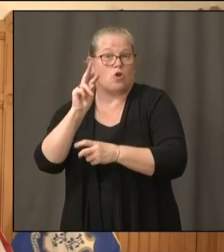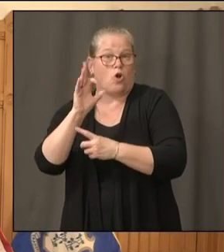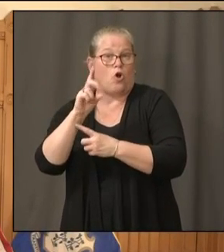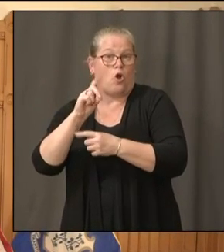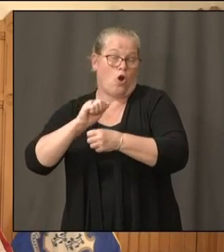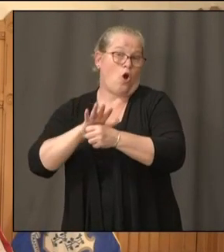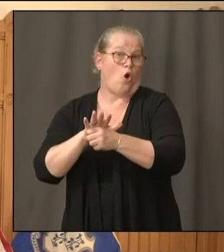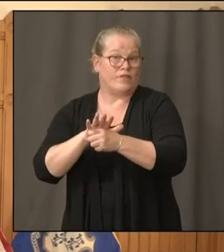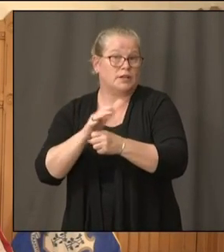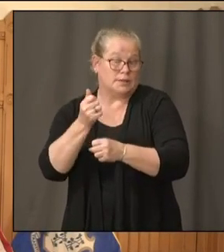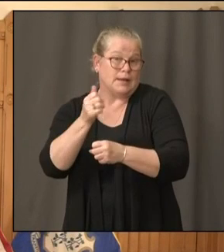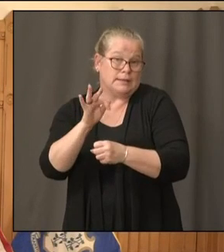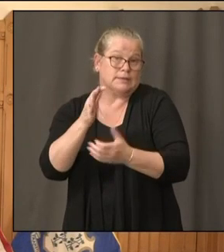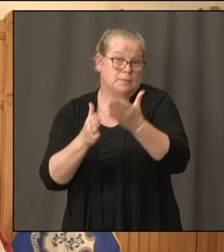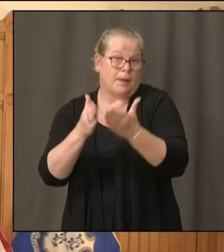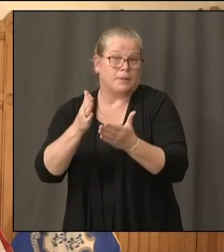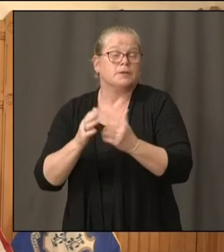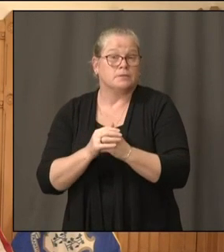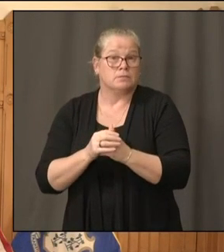Hearst, Connecticut Media.